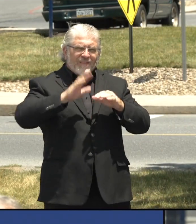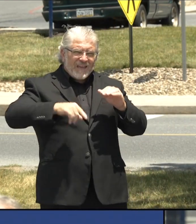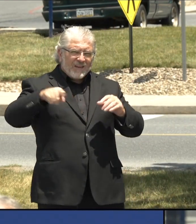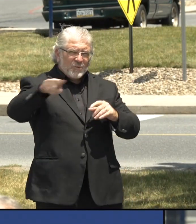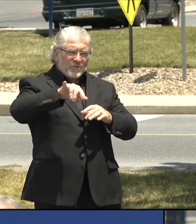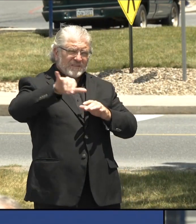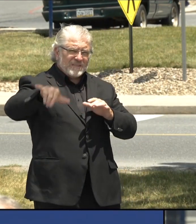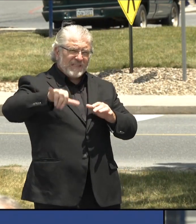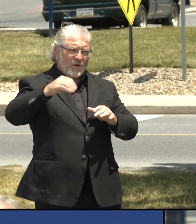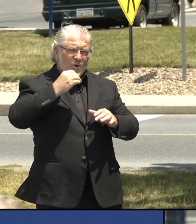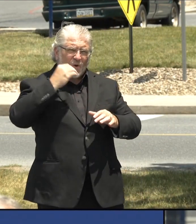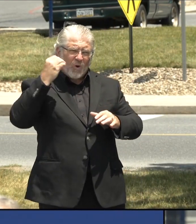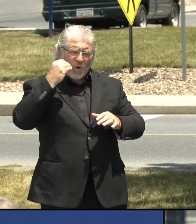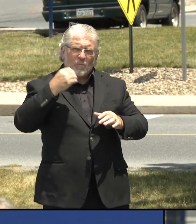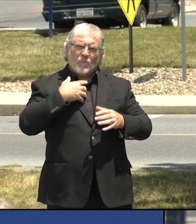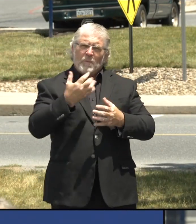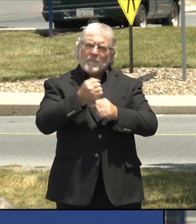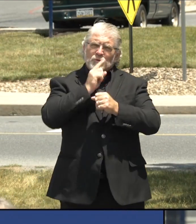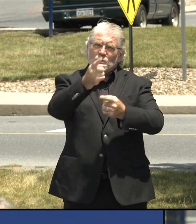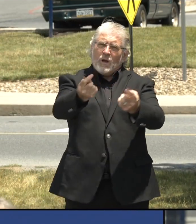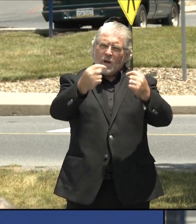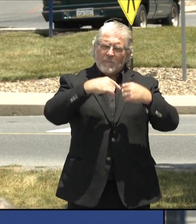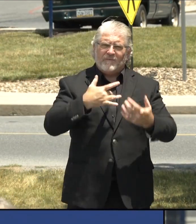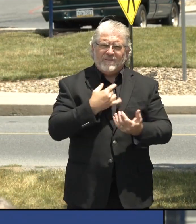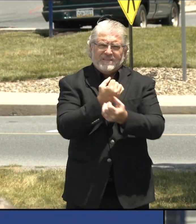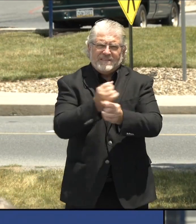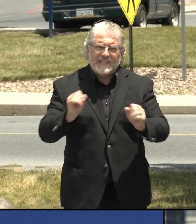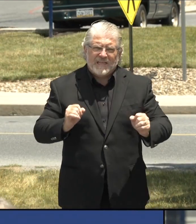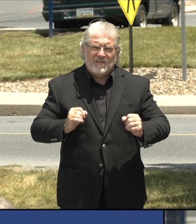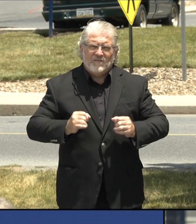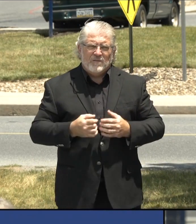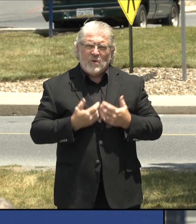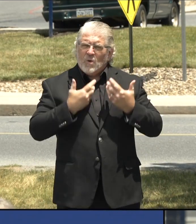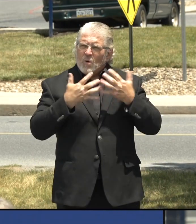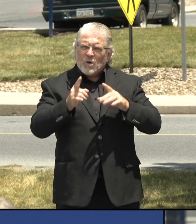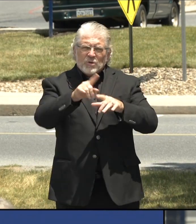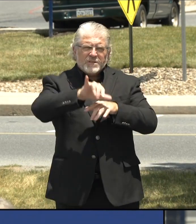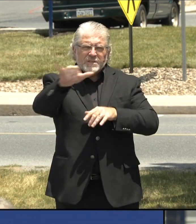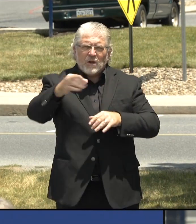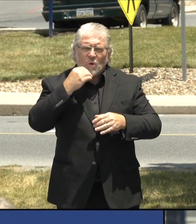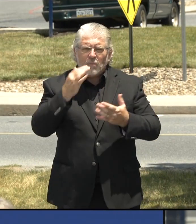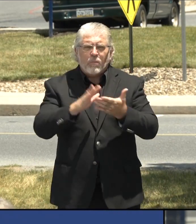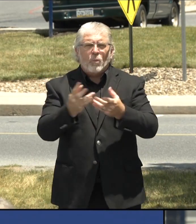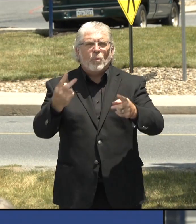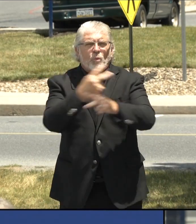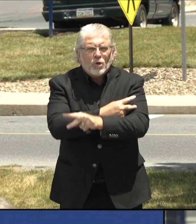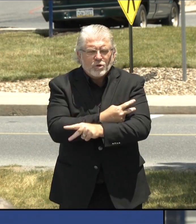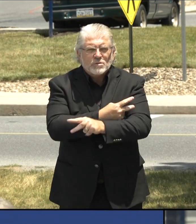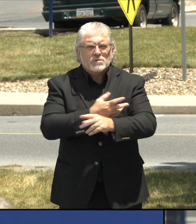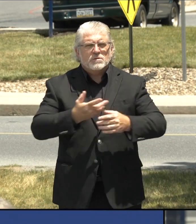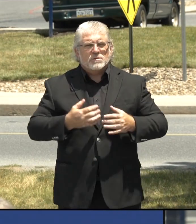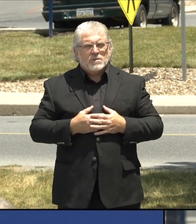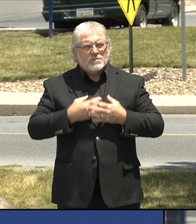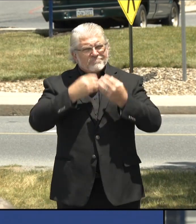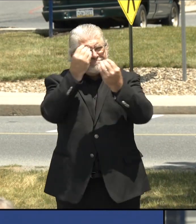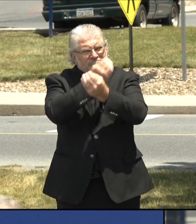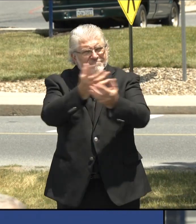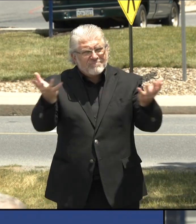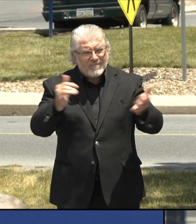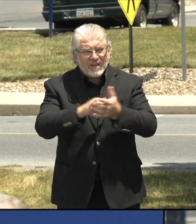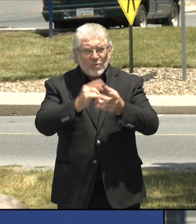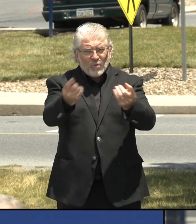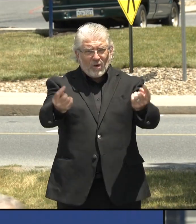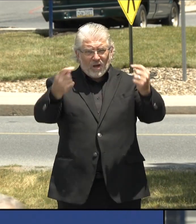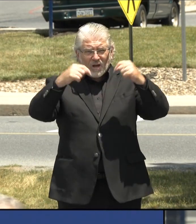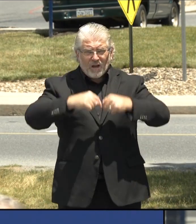with a serious health issue on your hands. One of the things that we wanted to make sure that you were aware of today is that getting in to see your doctor, getting in to see the hospital